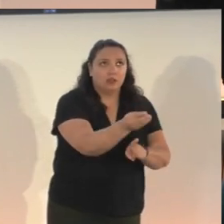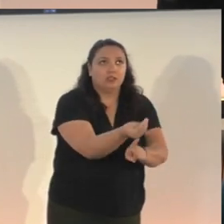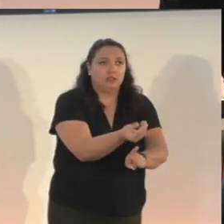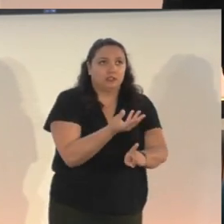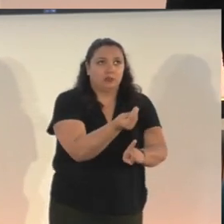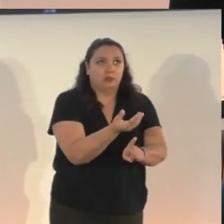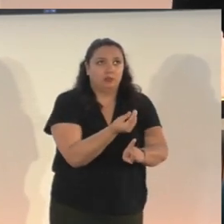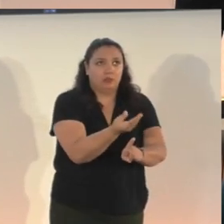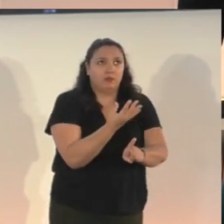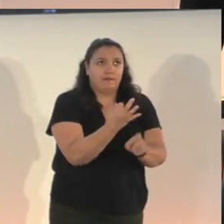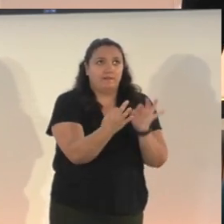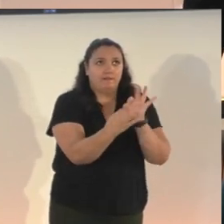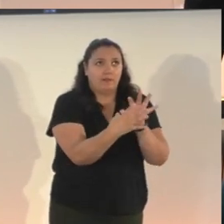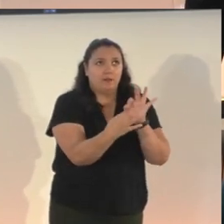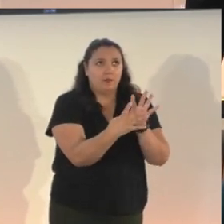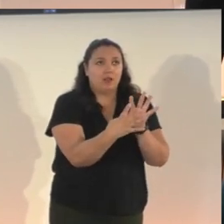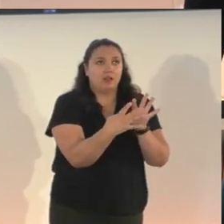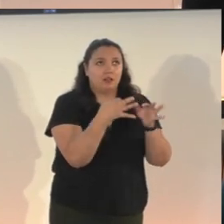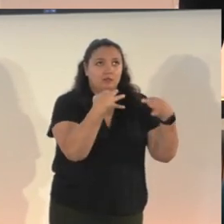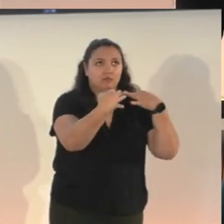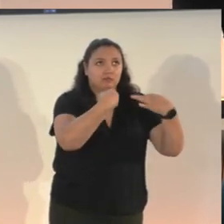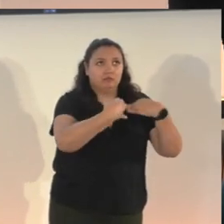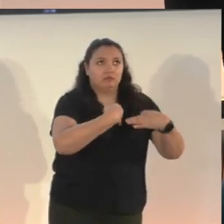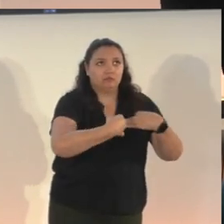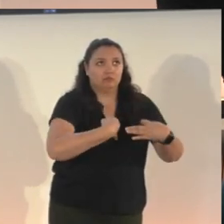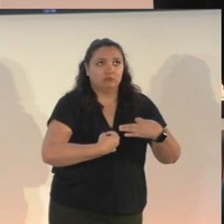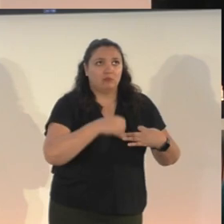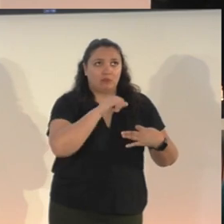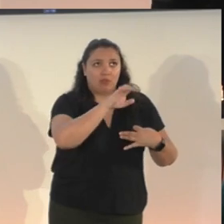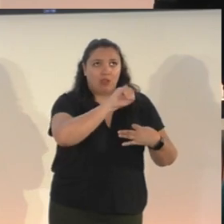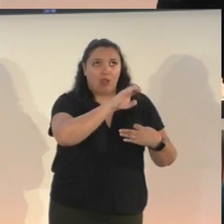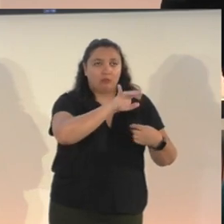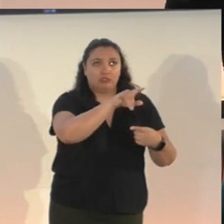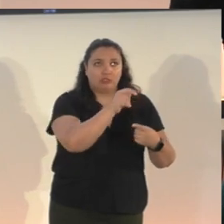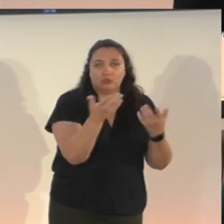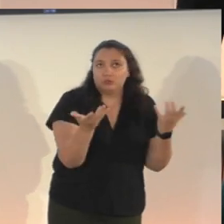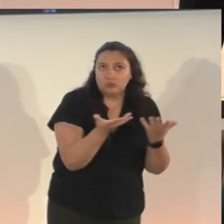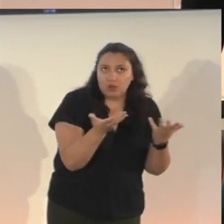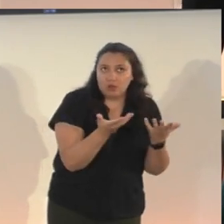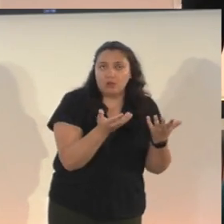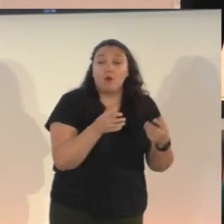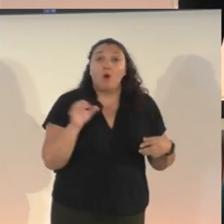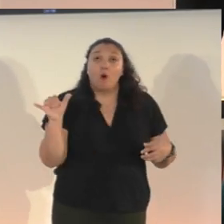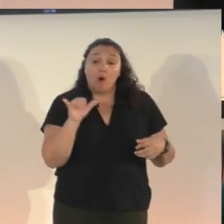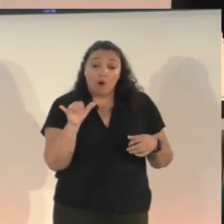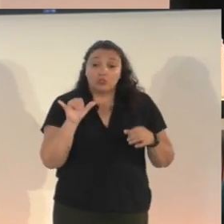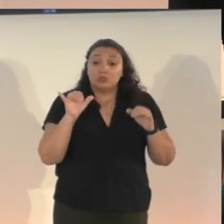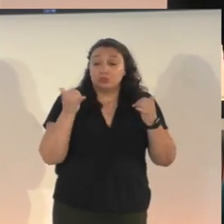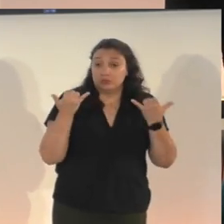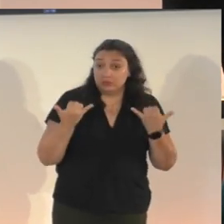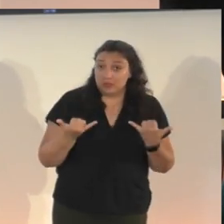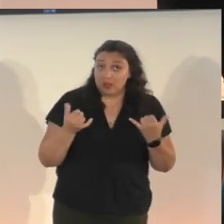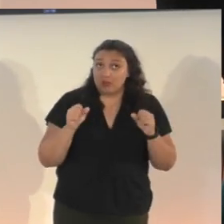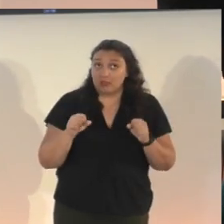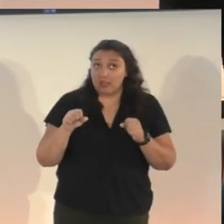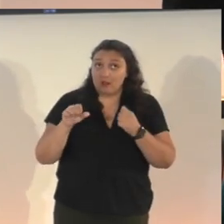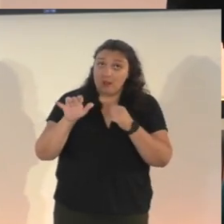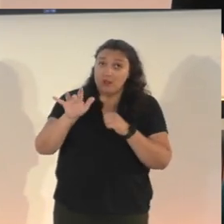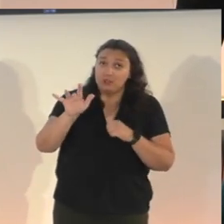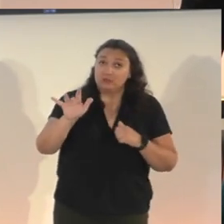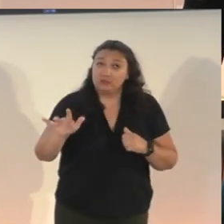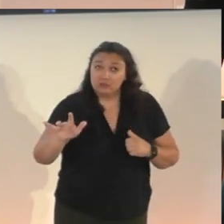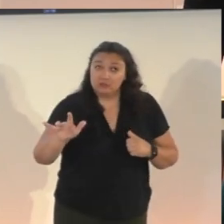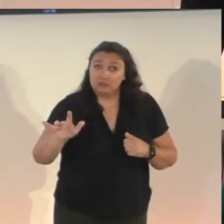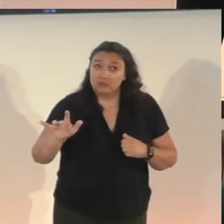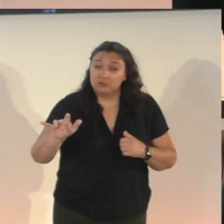feedback on that object. Additionally, they can hold the assist button down and